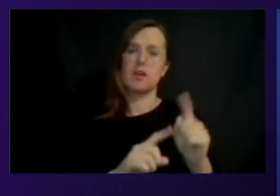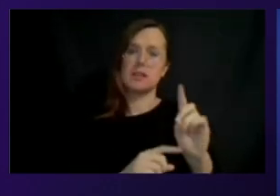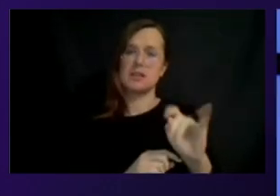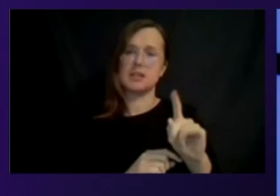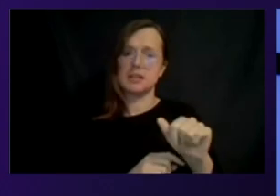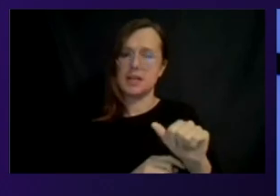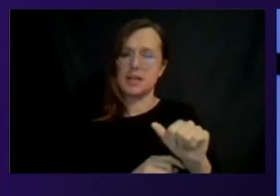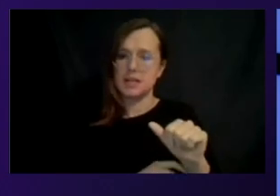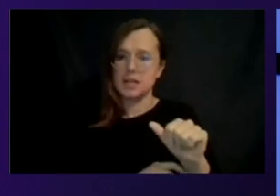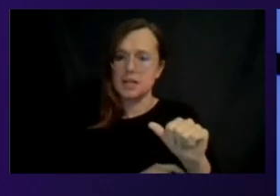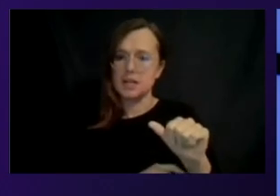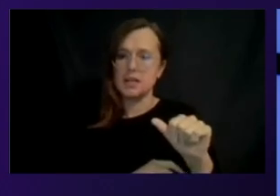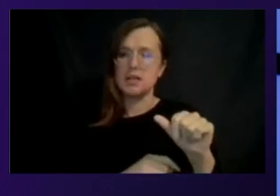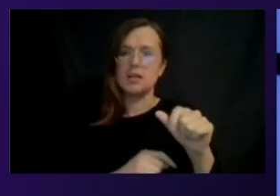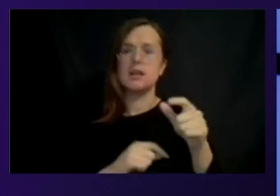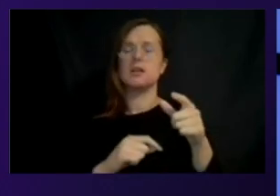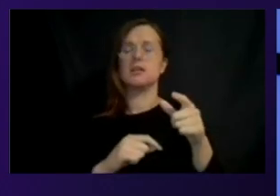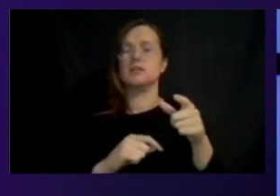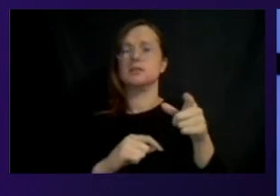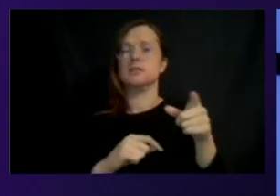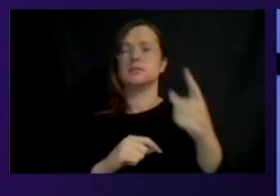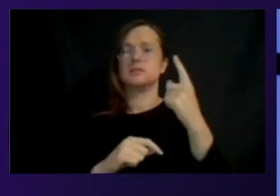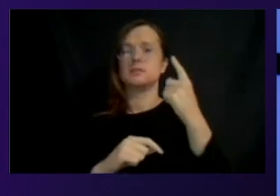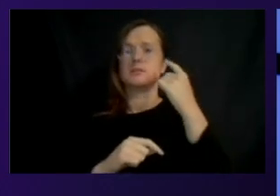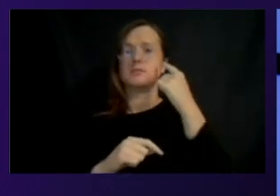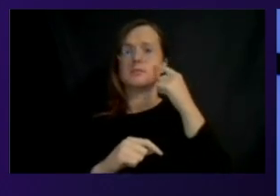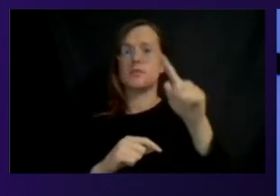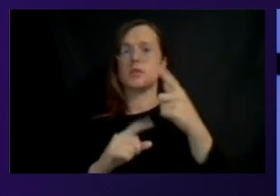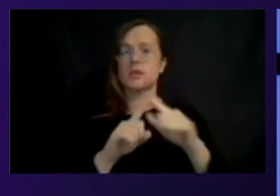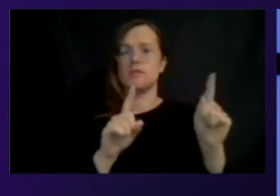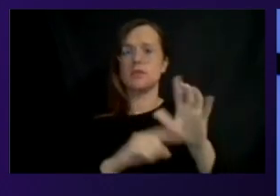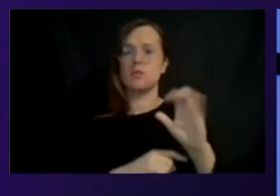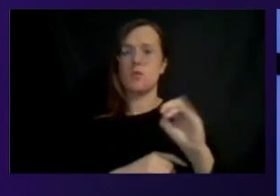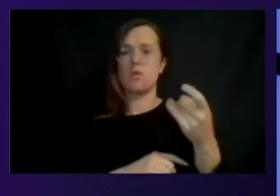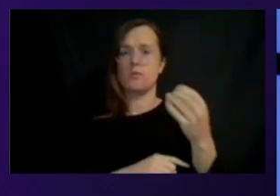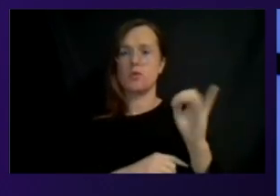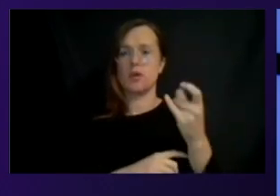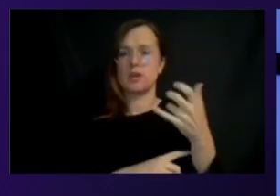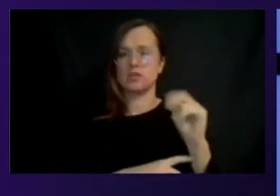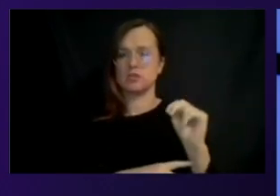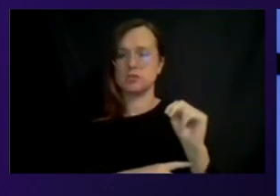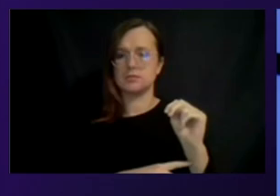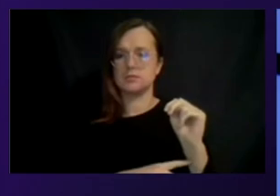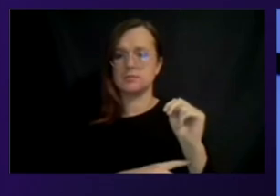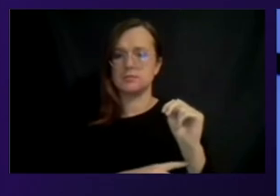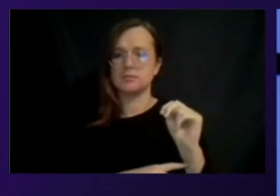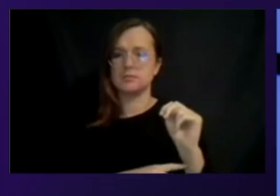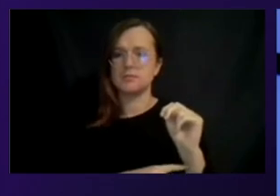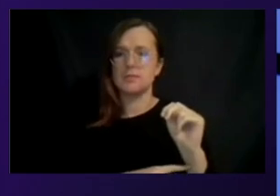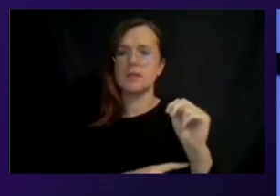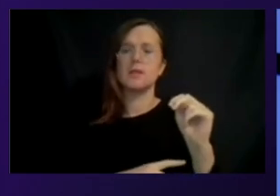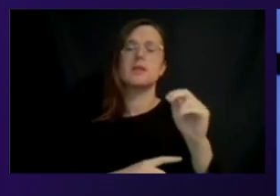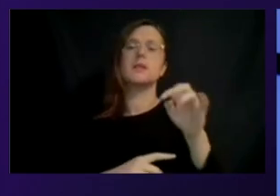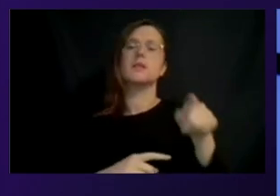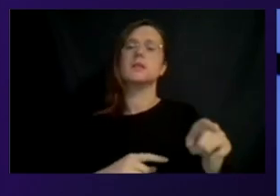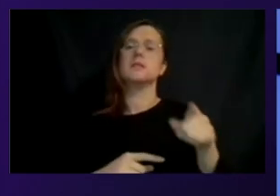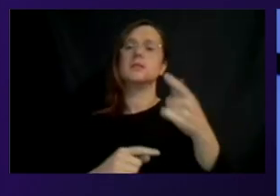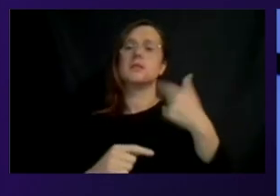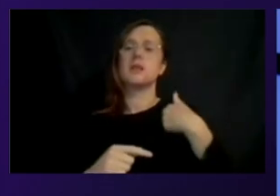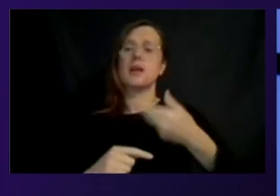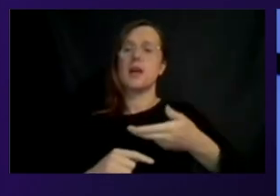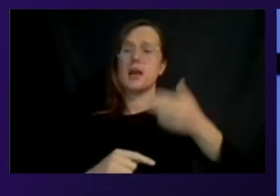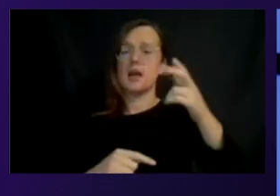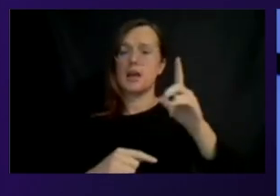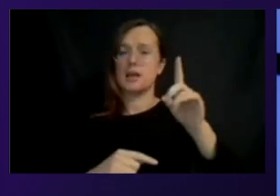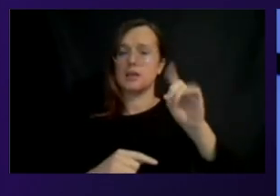importance to customers and corporations. So given that Nitro Enclaves enforces a high degree of